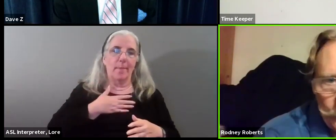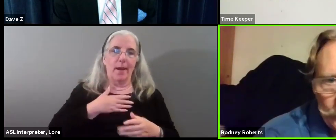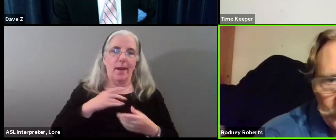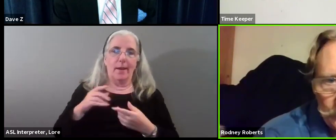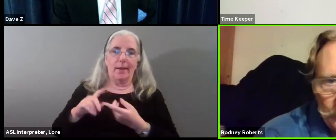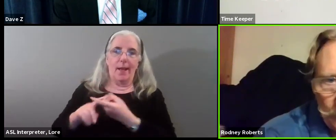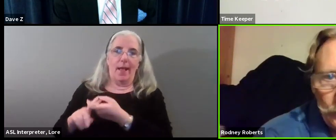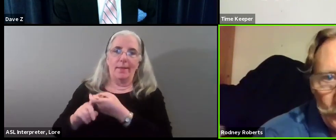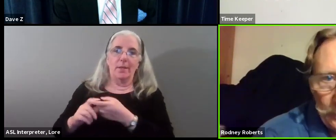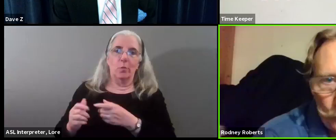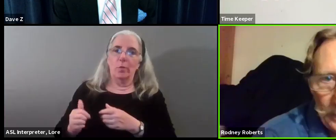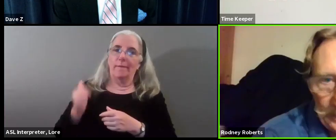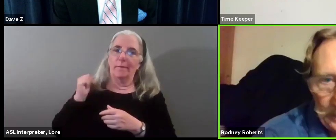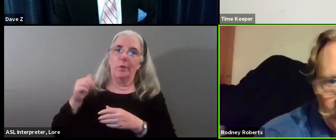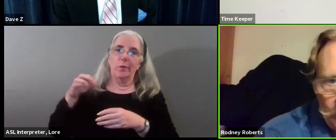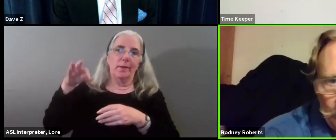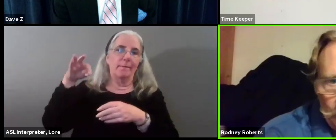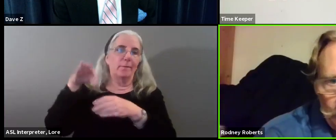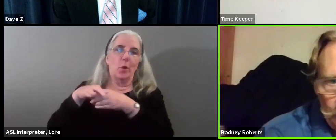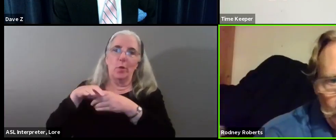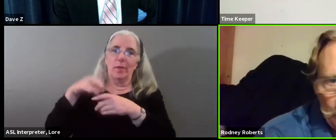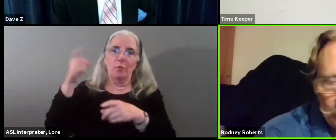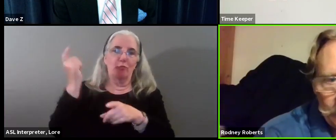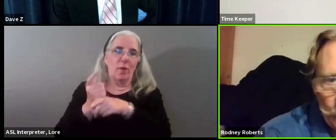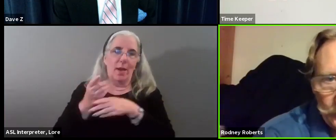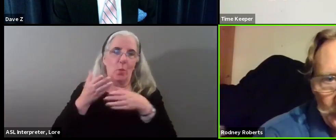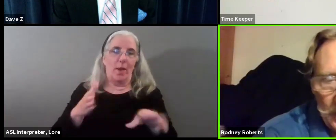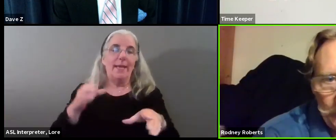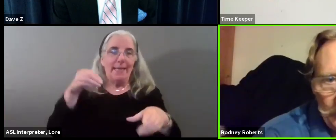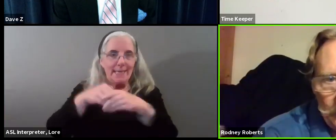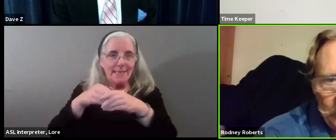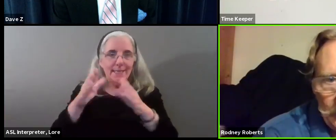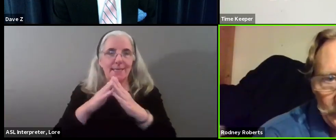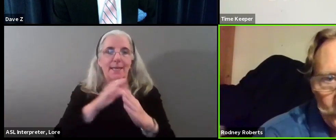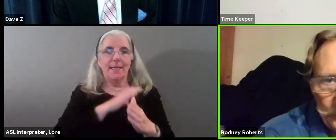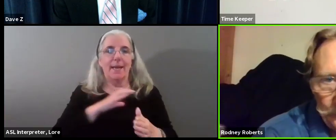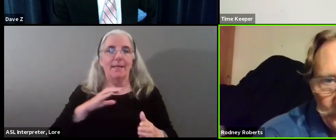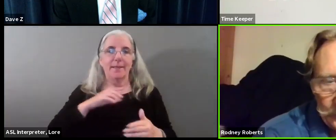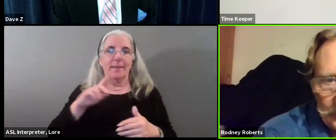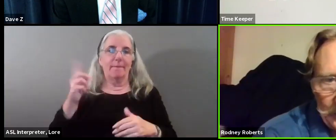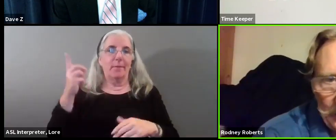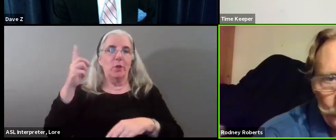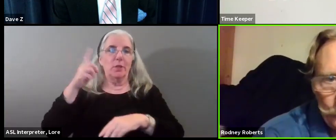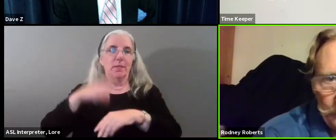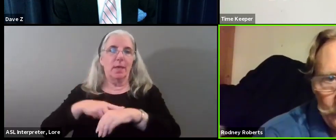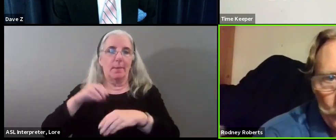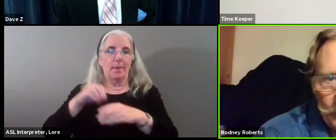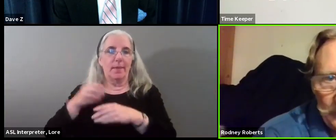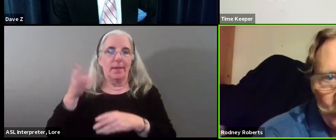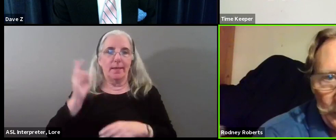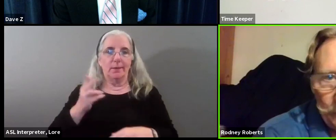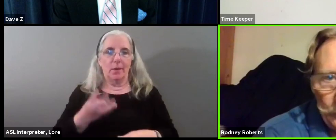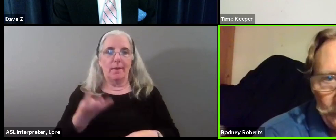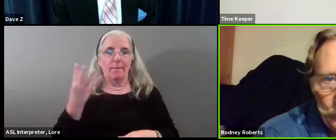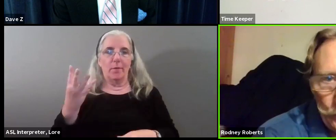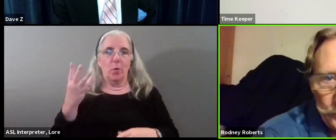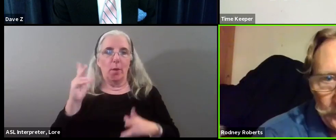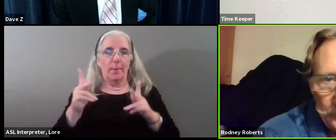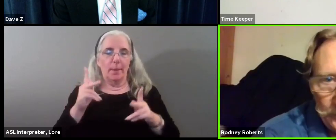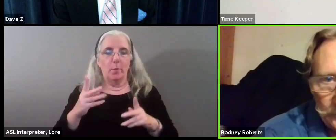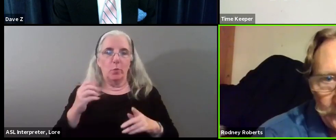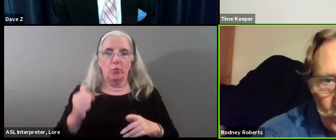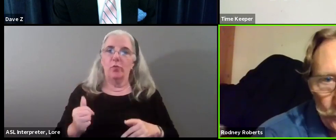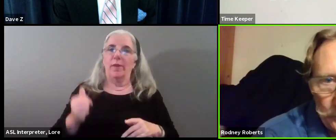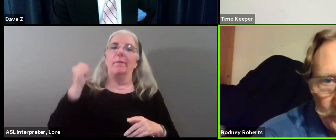on the first, on doing it right. And it's the first time in the history of the city council that four people have refused